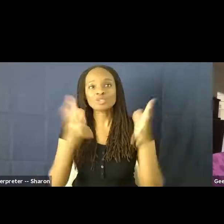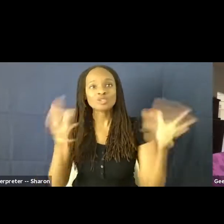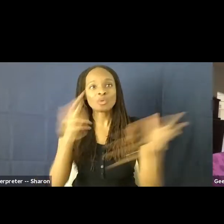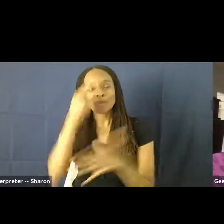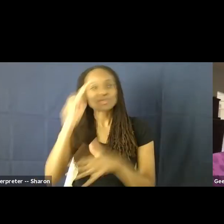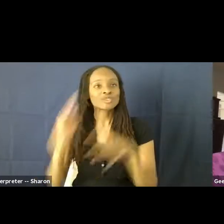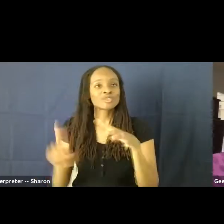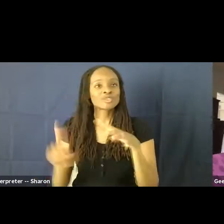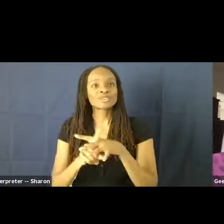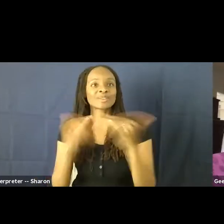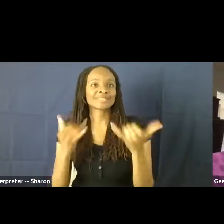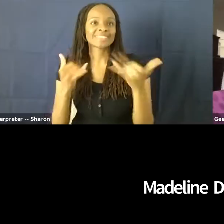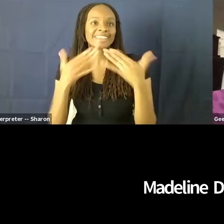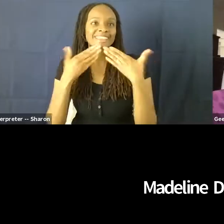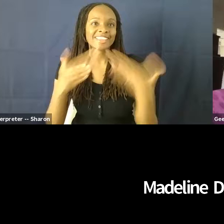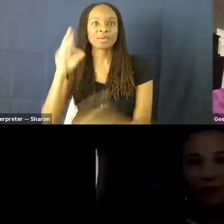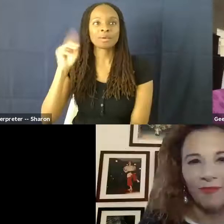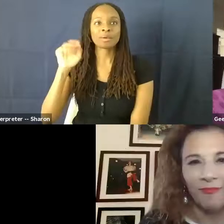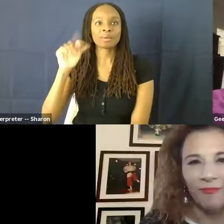here today. Back to you, Madeline.